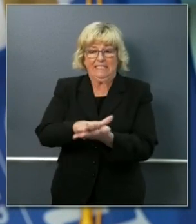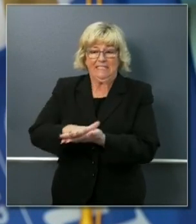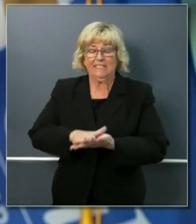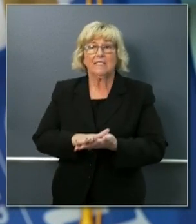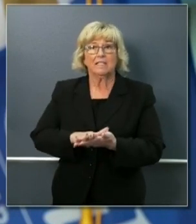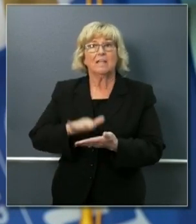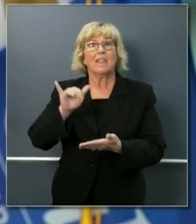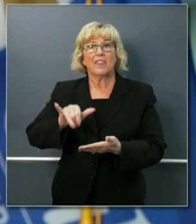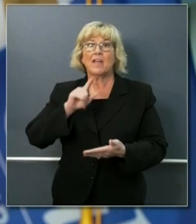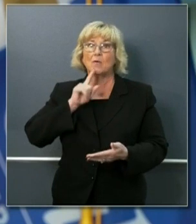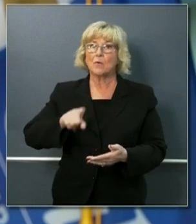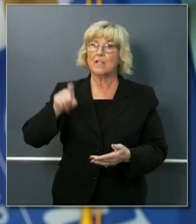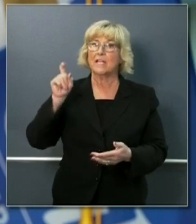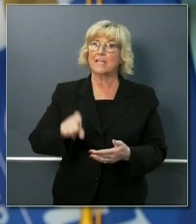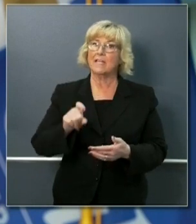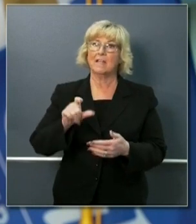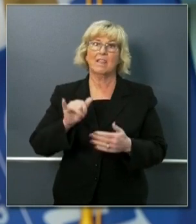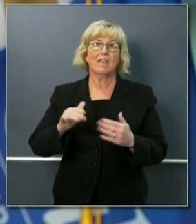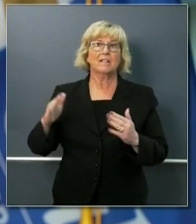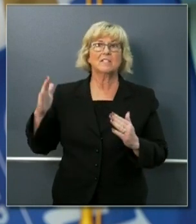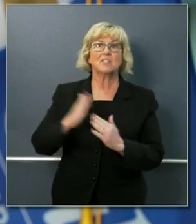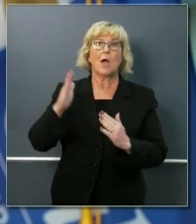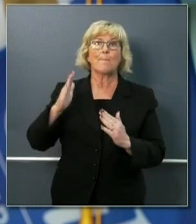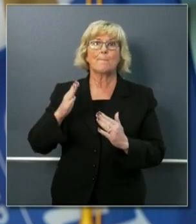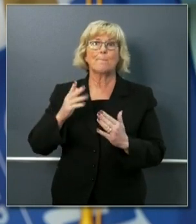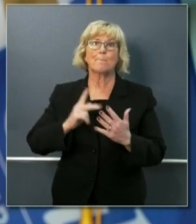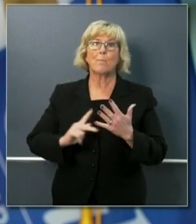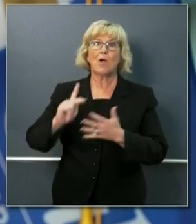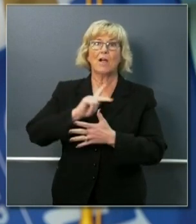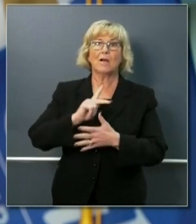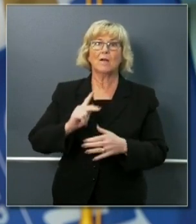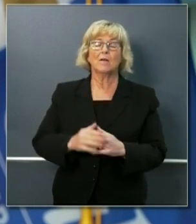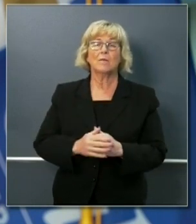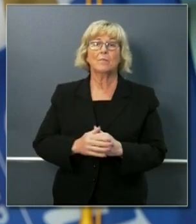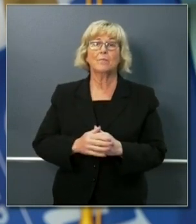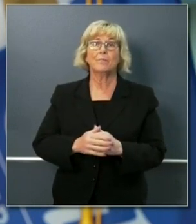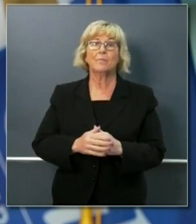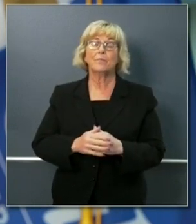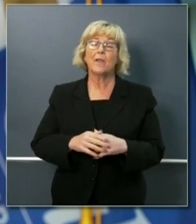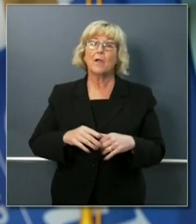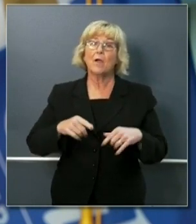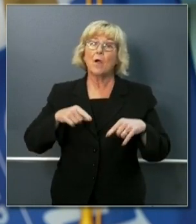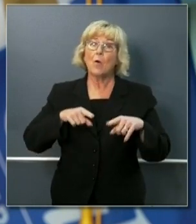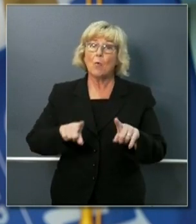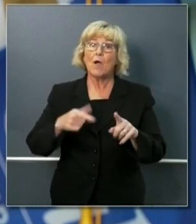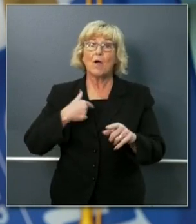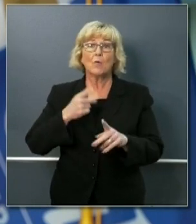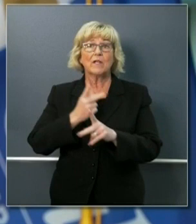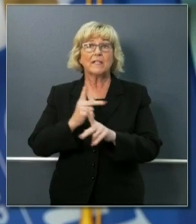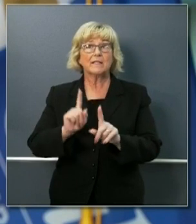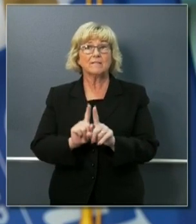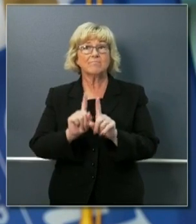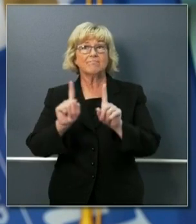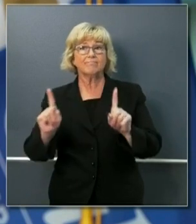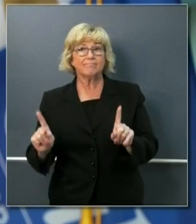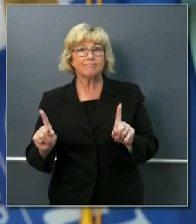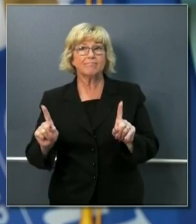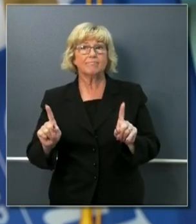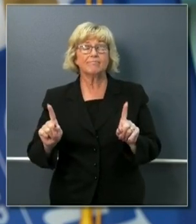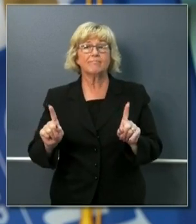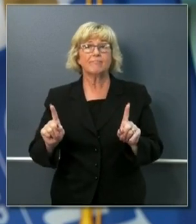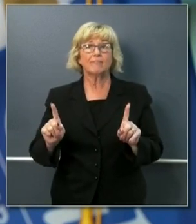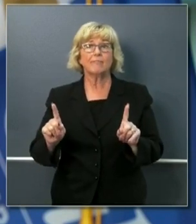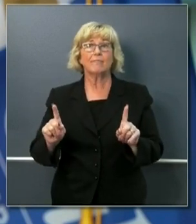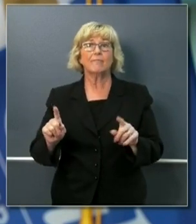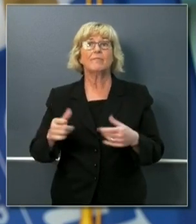and remain the top priority but while we keep our physical distance it our